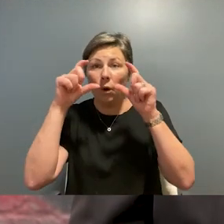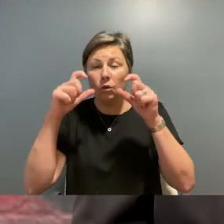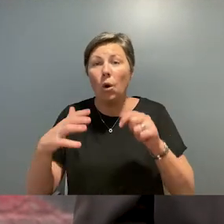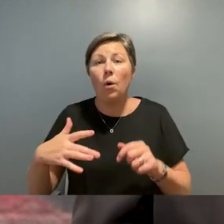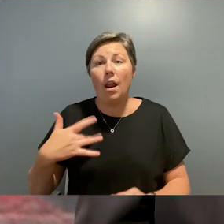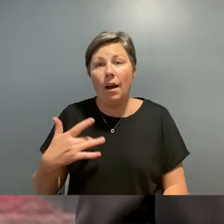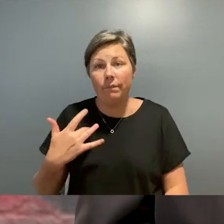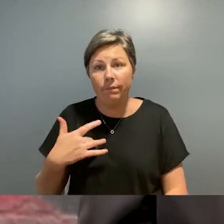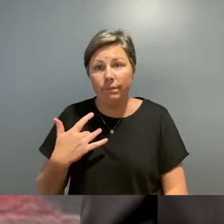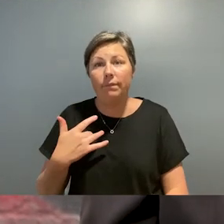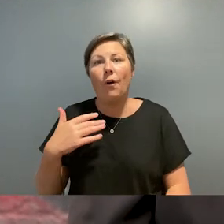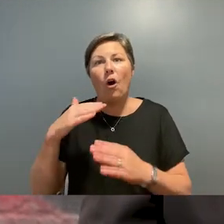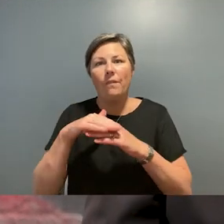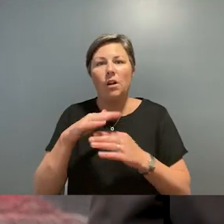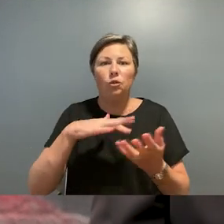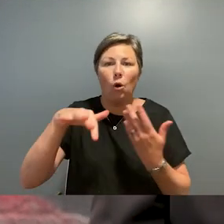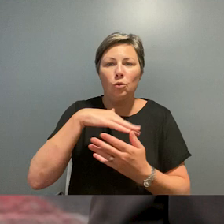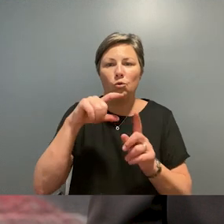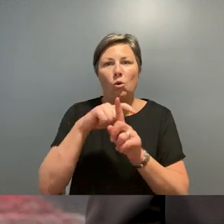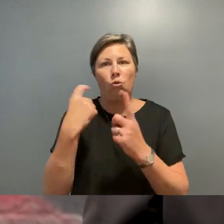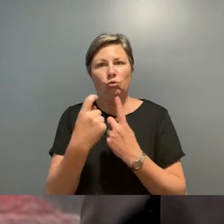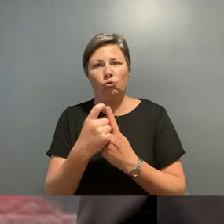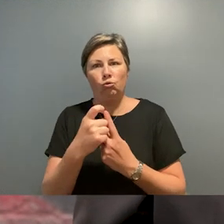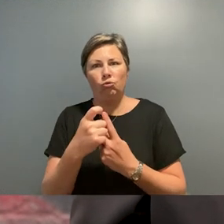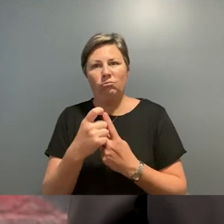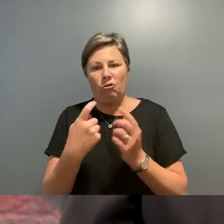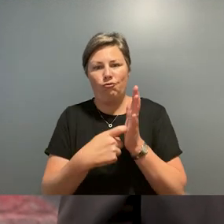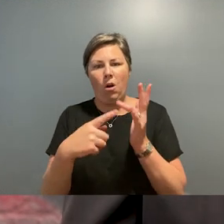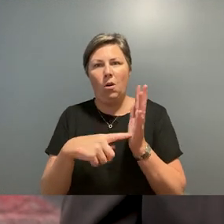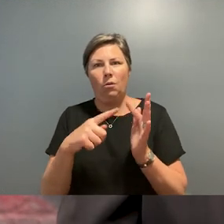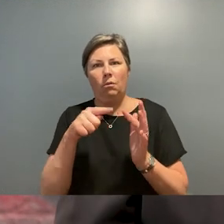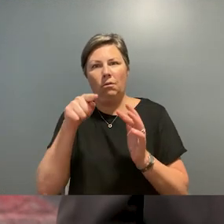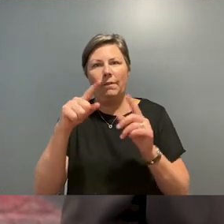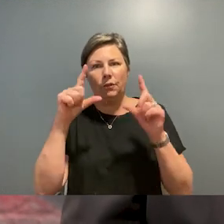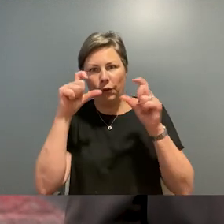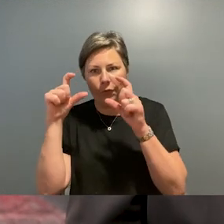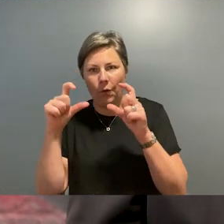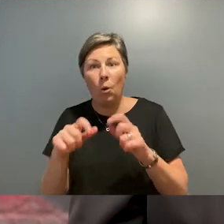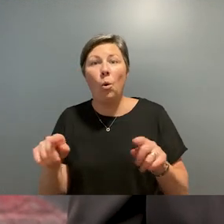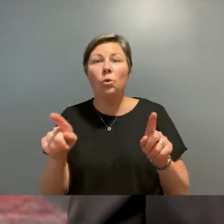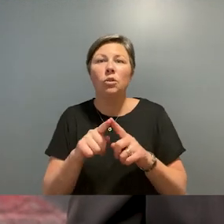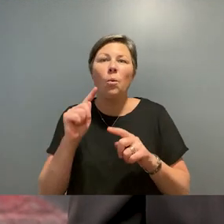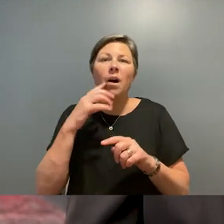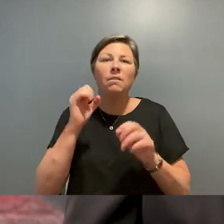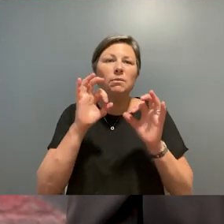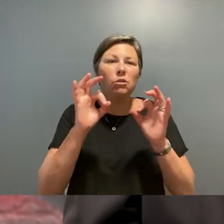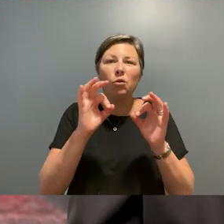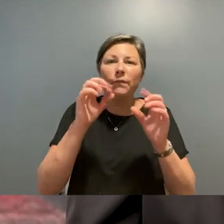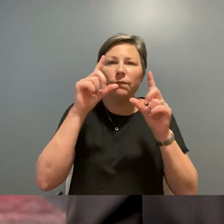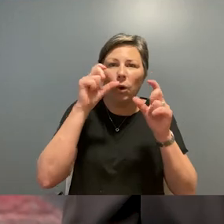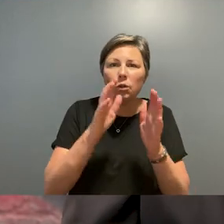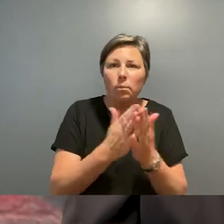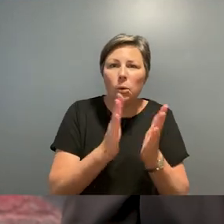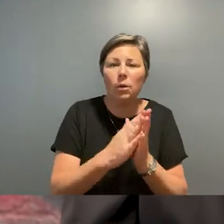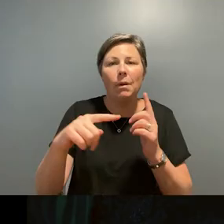conversations about the social and cultural role photography plays in our lives there will also be programs dedicated to photo books as well as